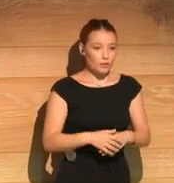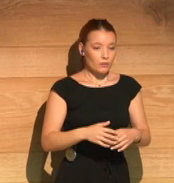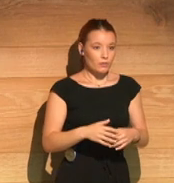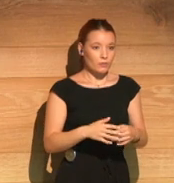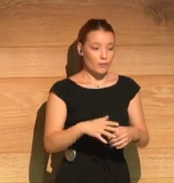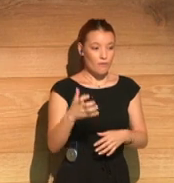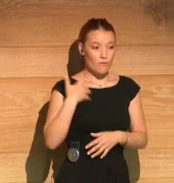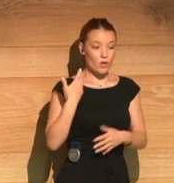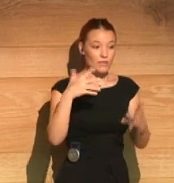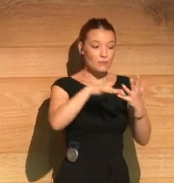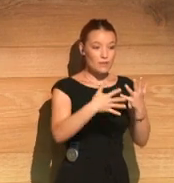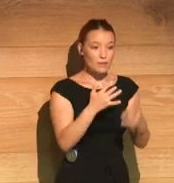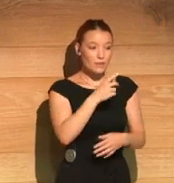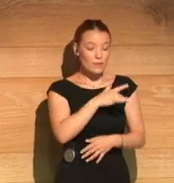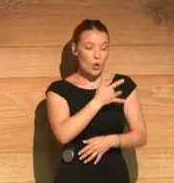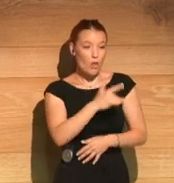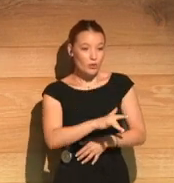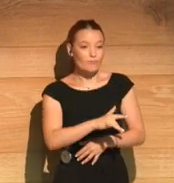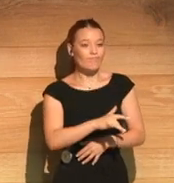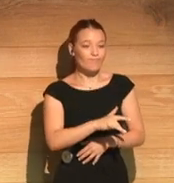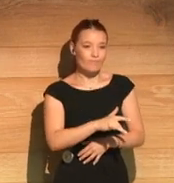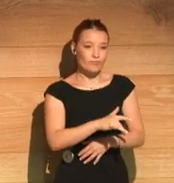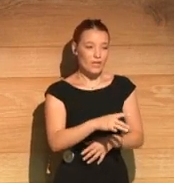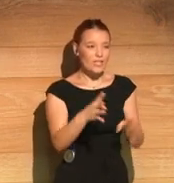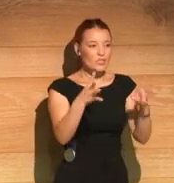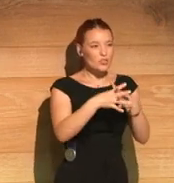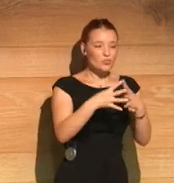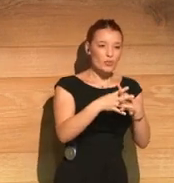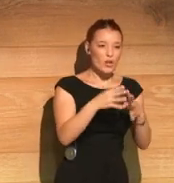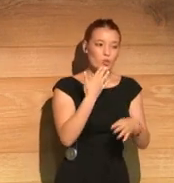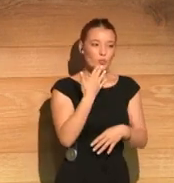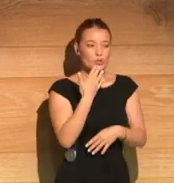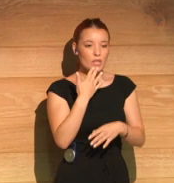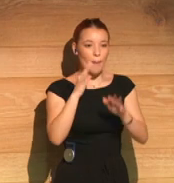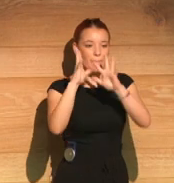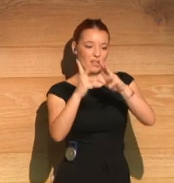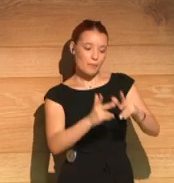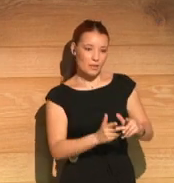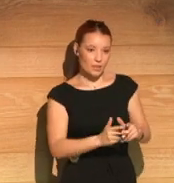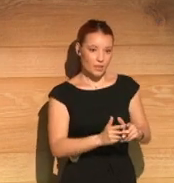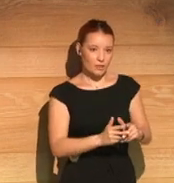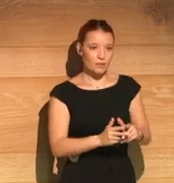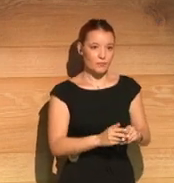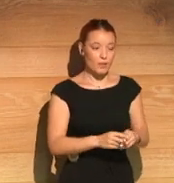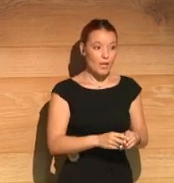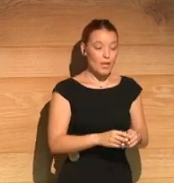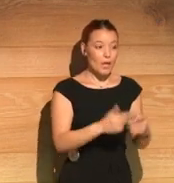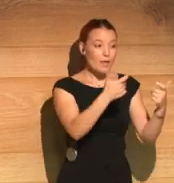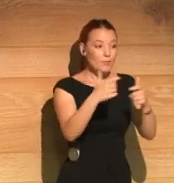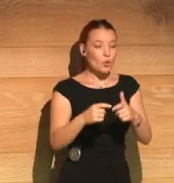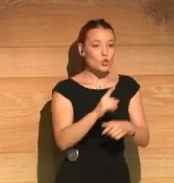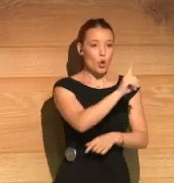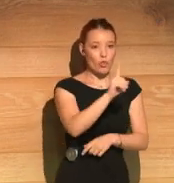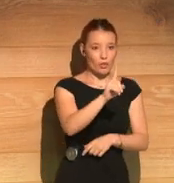The Hearts and Visible Furies has an almost mathematical structure. There are 11